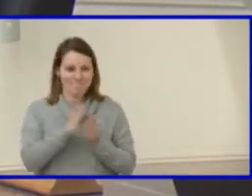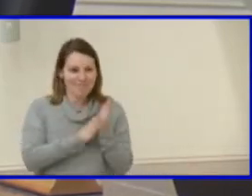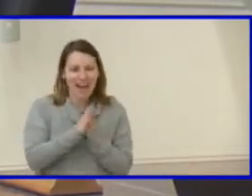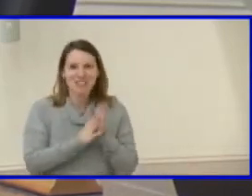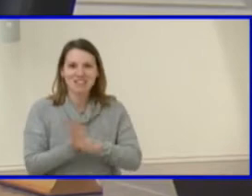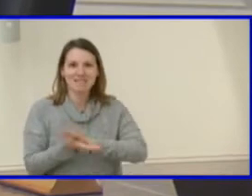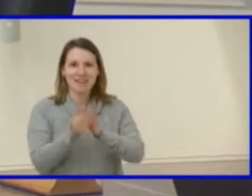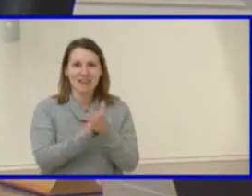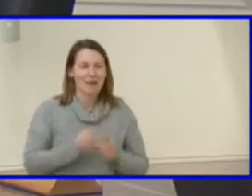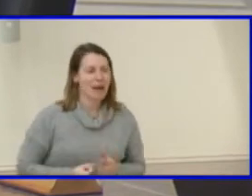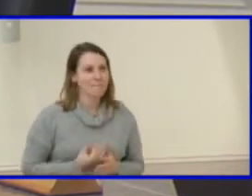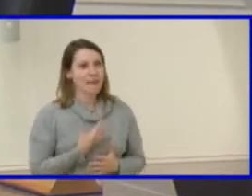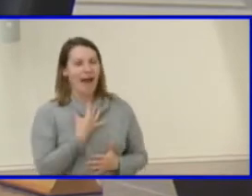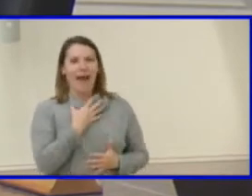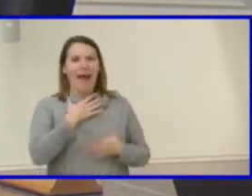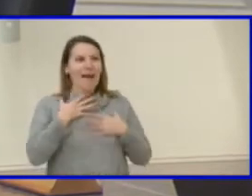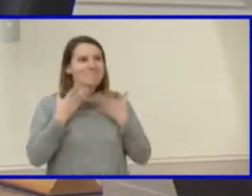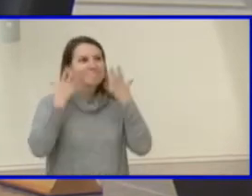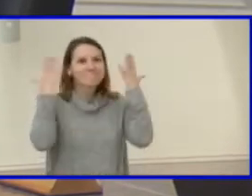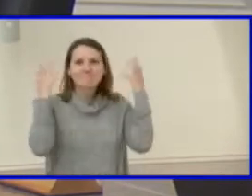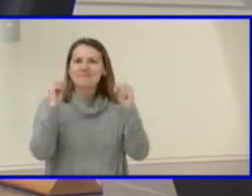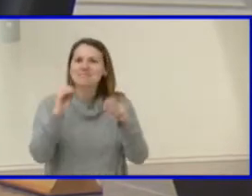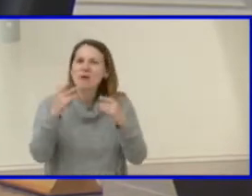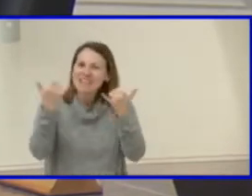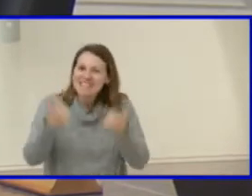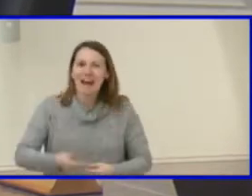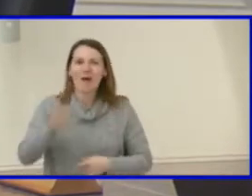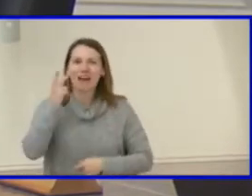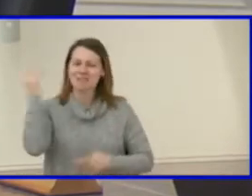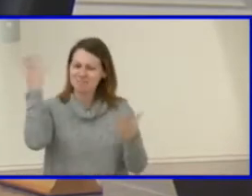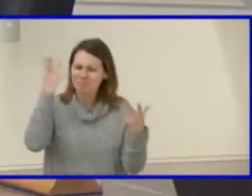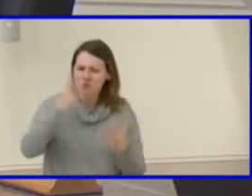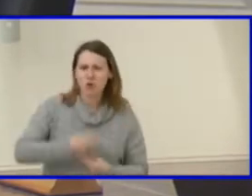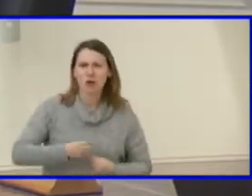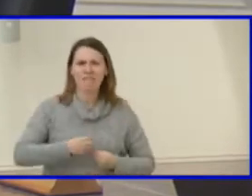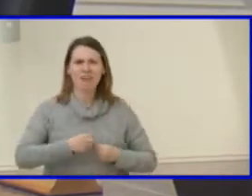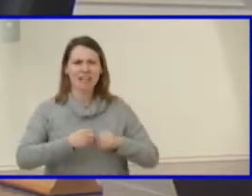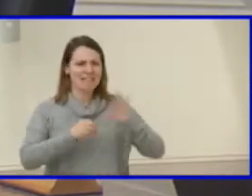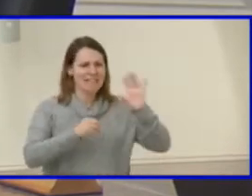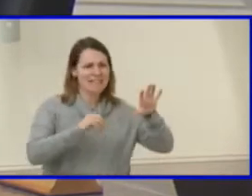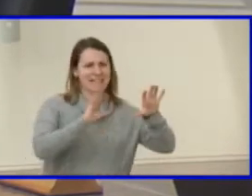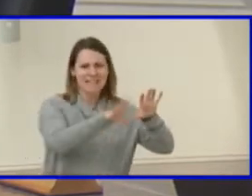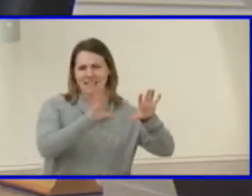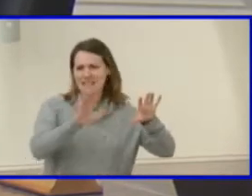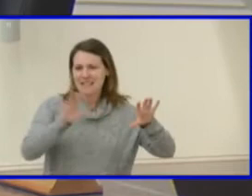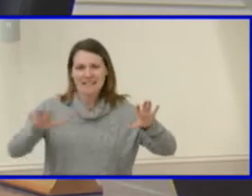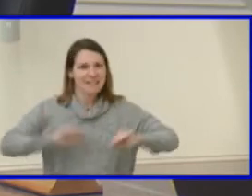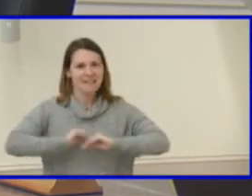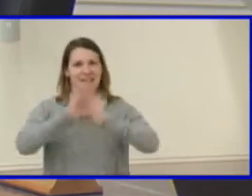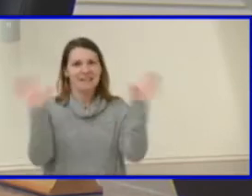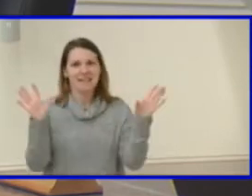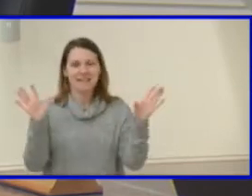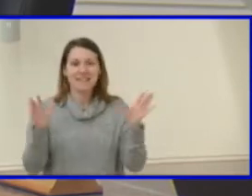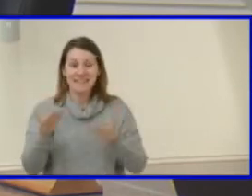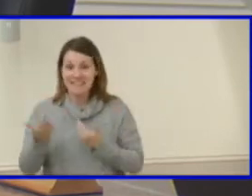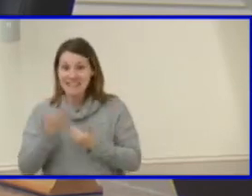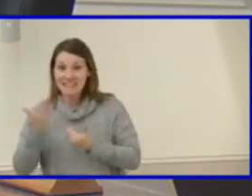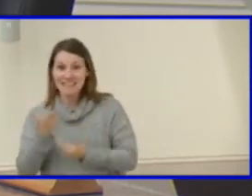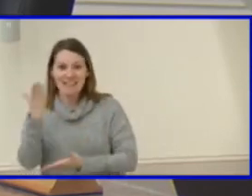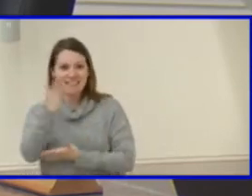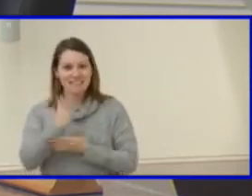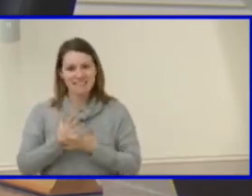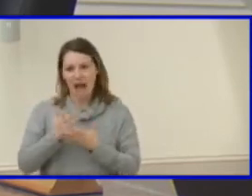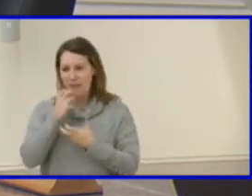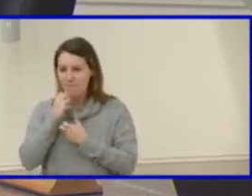see all of this so beautifully laid out, they can see how it's easy for some passions to mold into